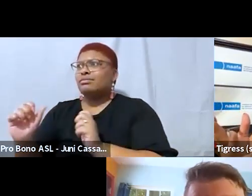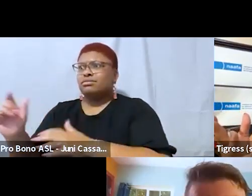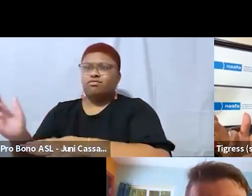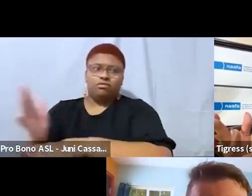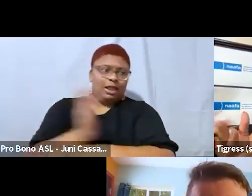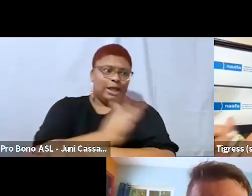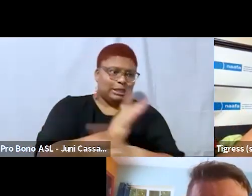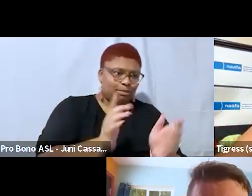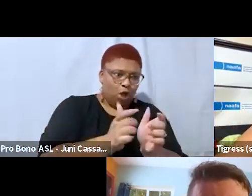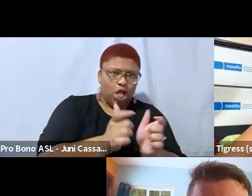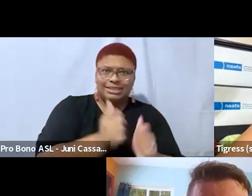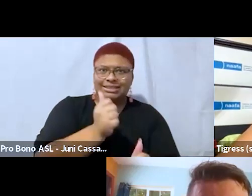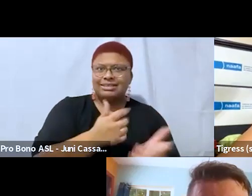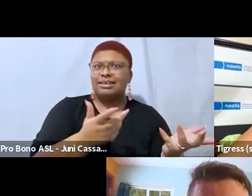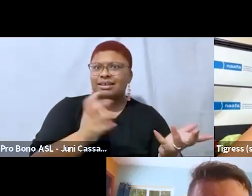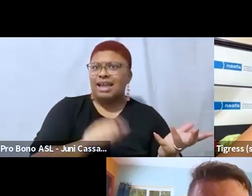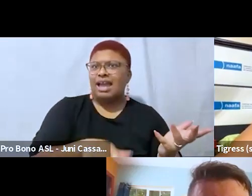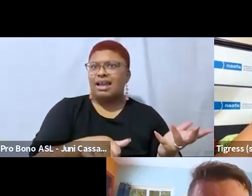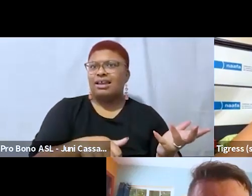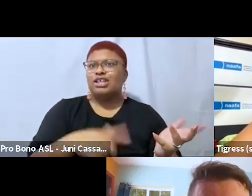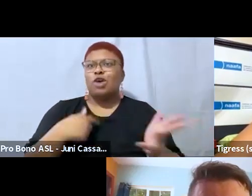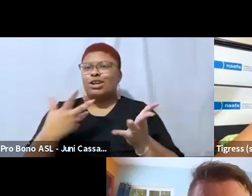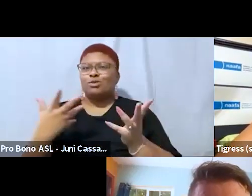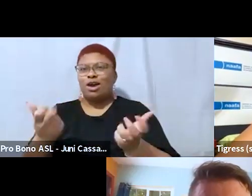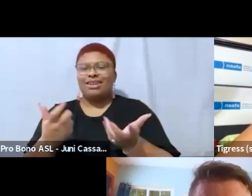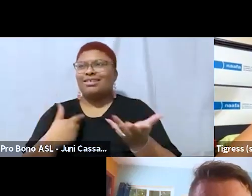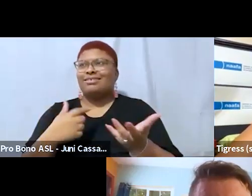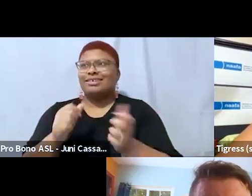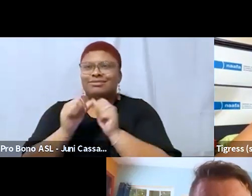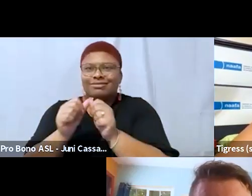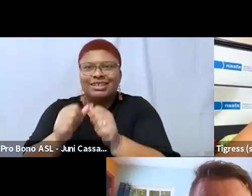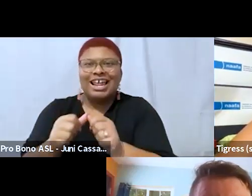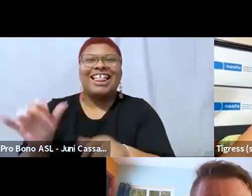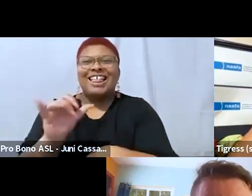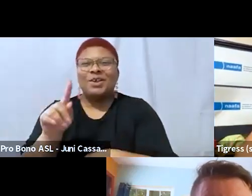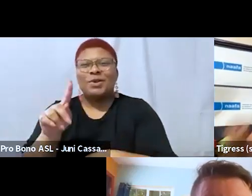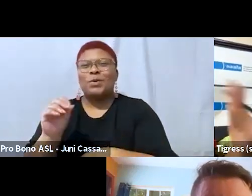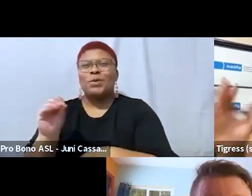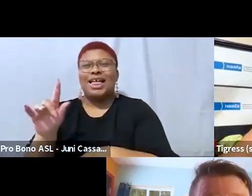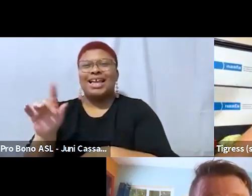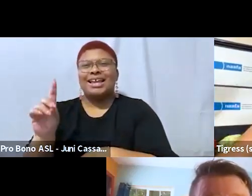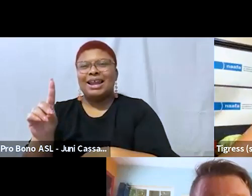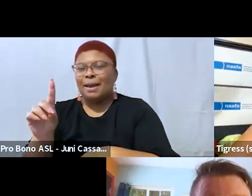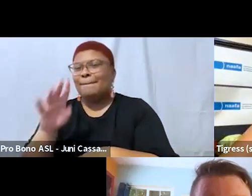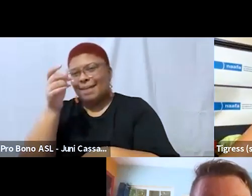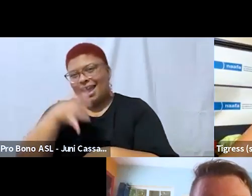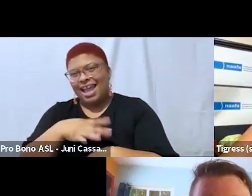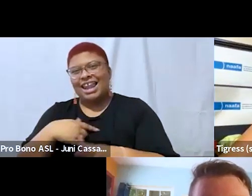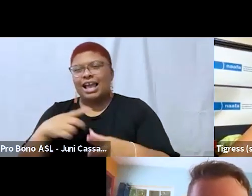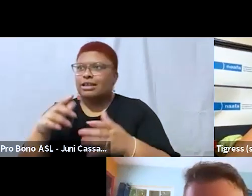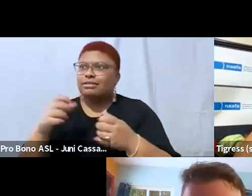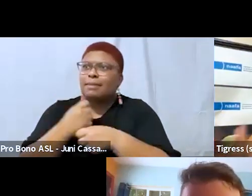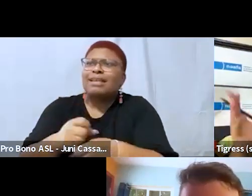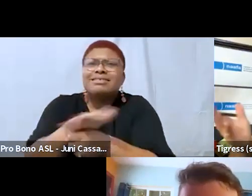smallest of us so i just wanted to power my way through you know like kool-aid men and make space for all of us you know and